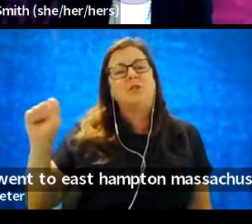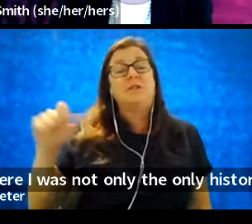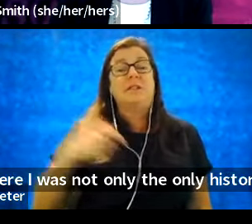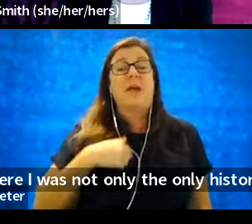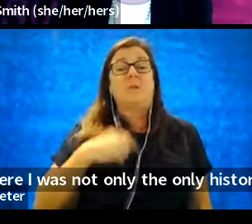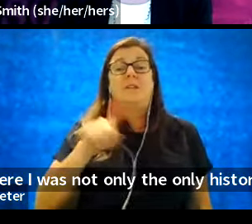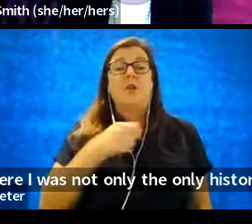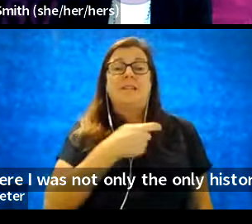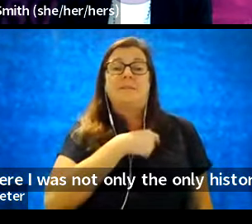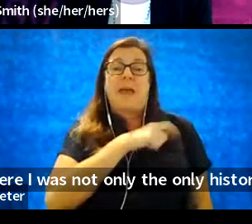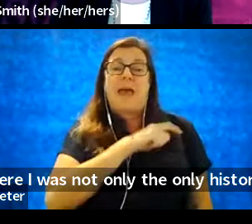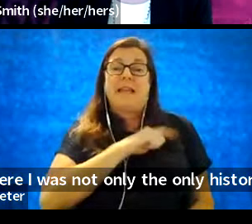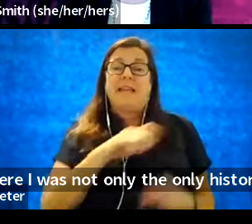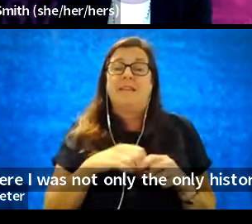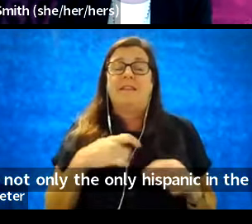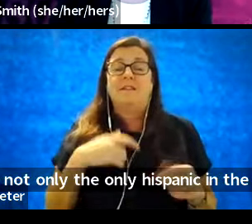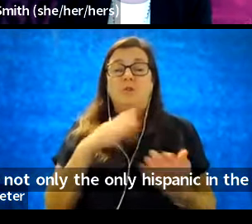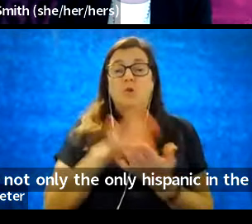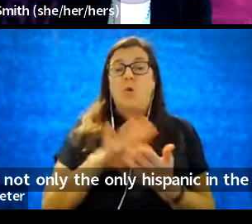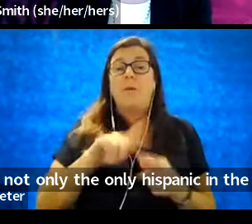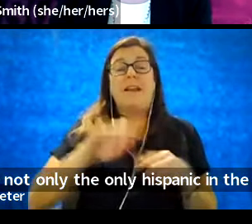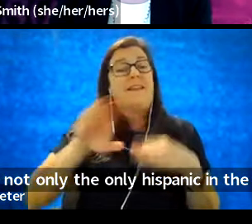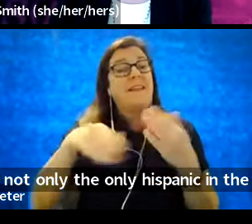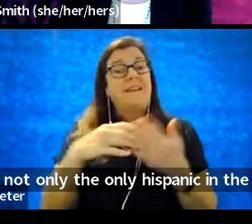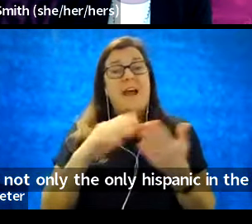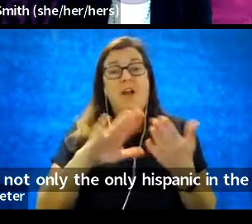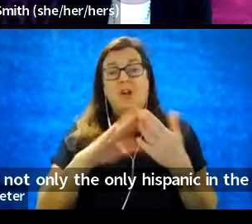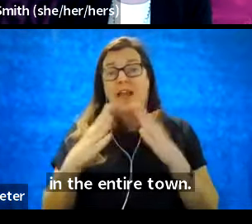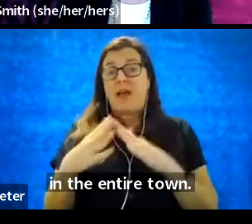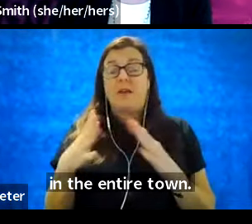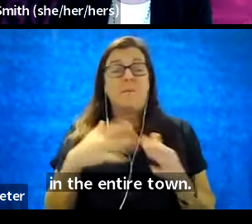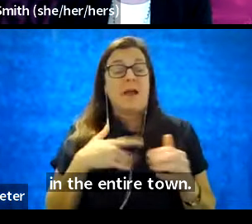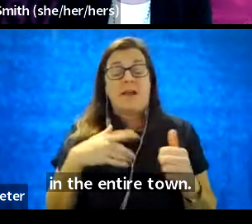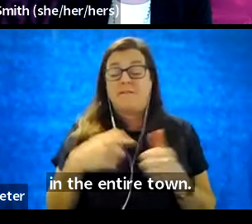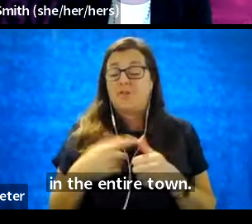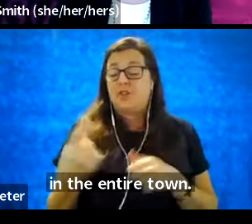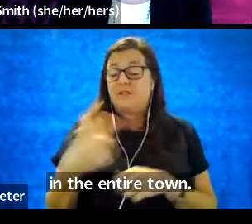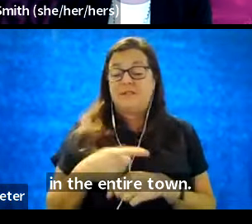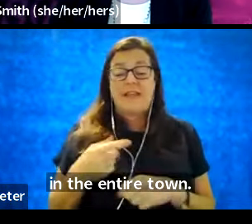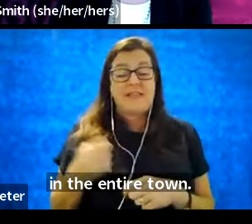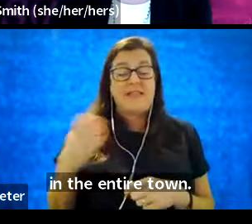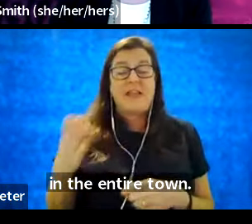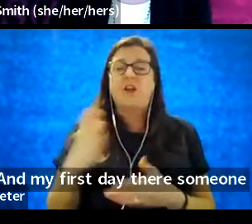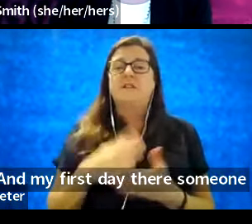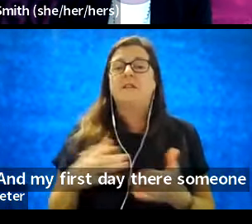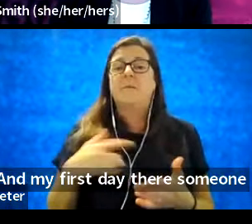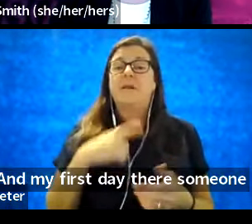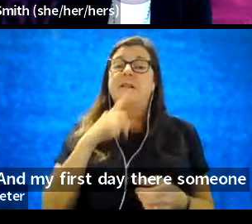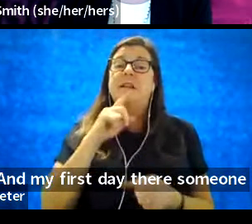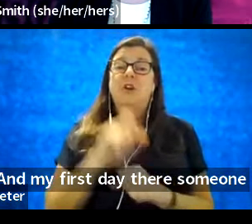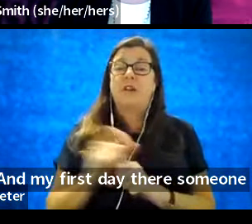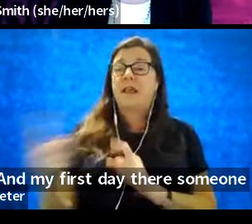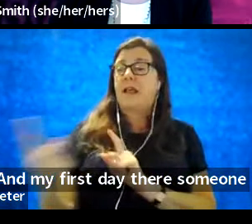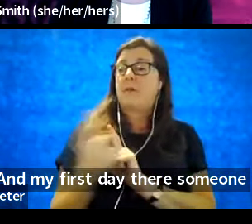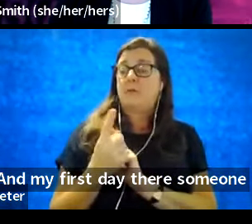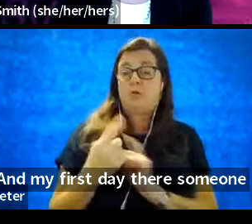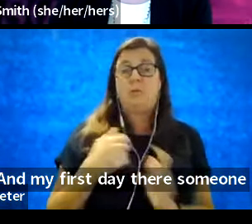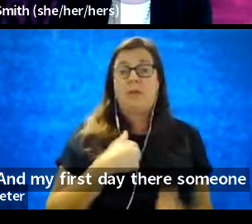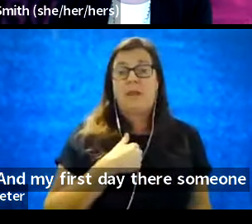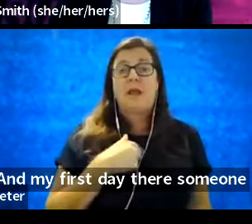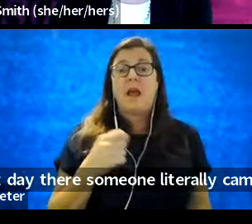school, but in the entire town. And my first day there, someone literally came up to me and